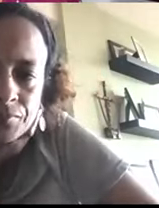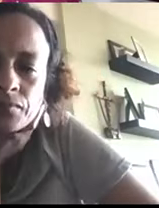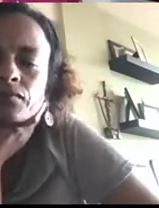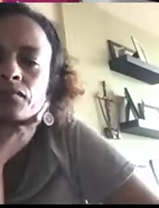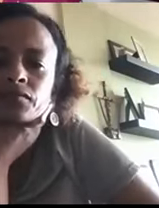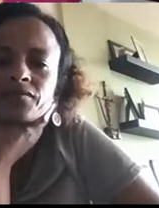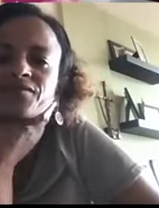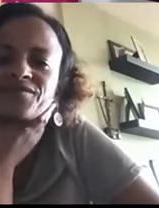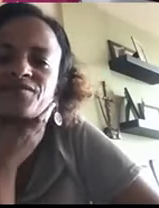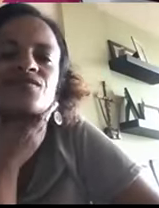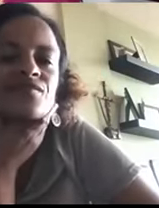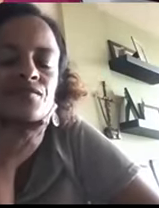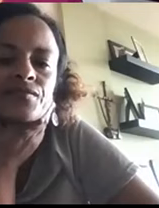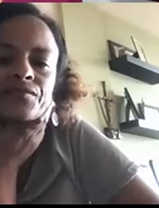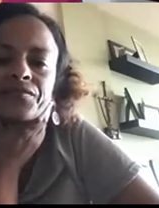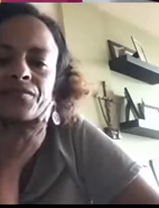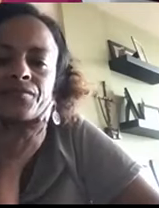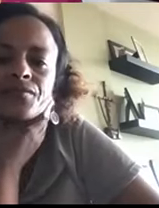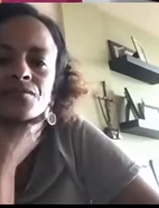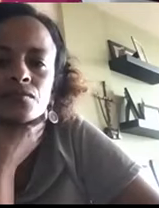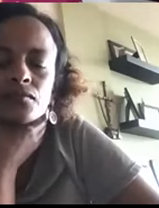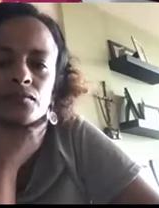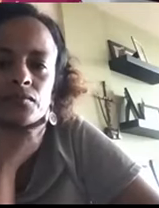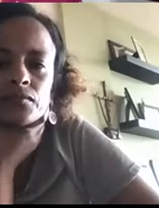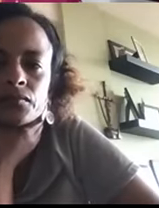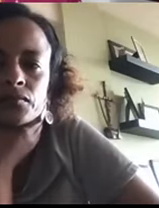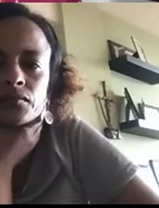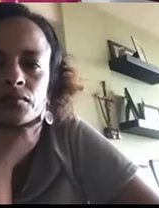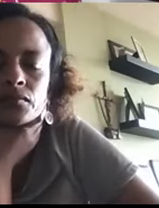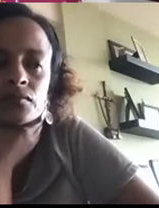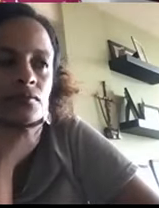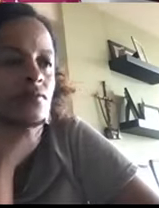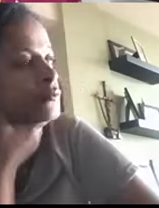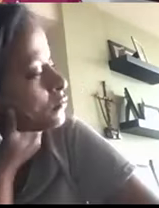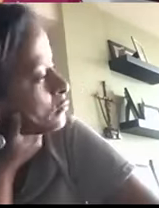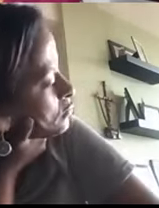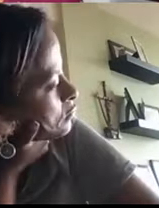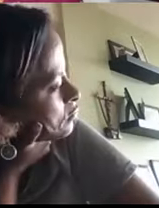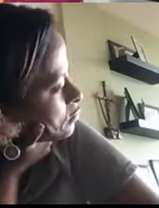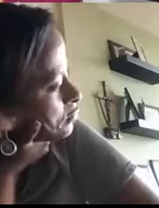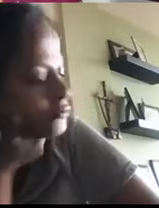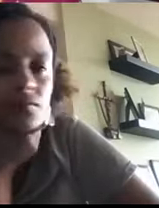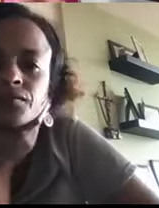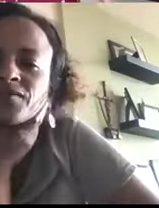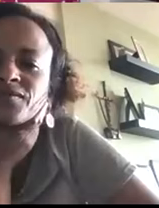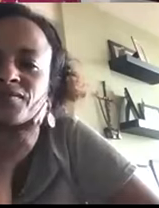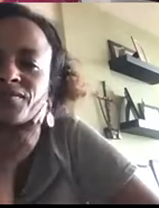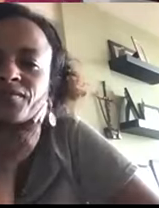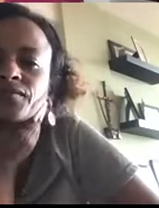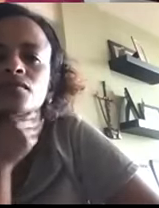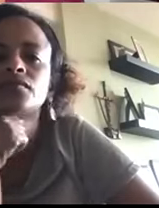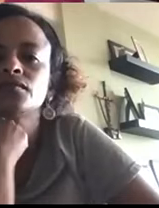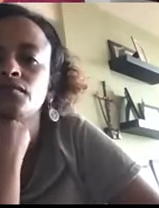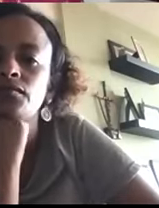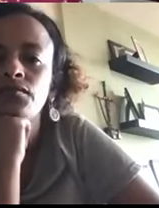I think for from me. And if you have any more comment, we have a couple of minutes before I say actually one minute left. But if